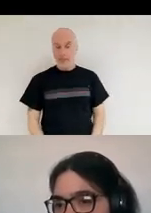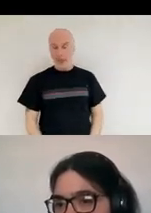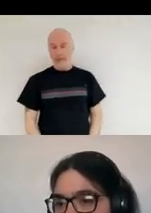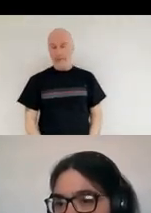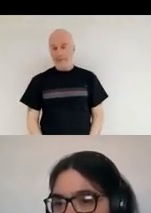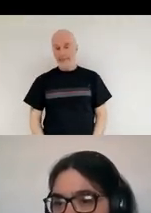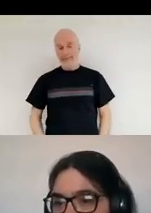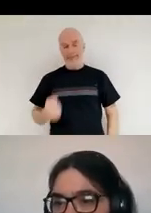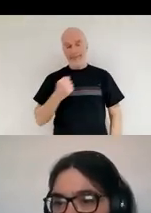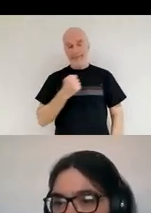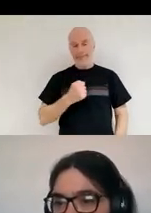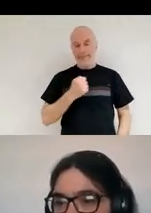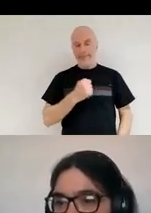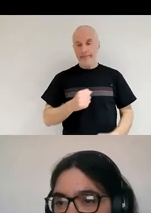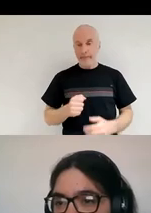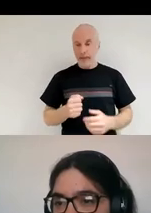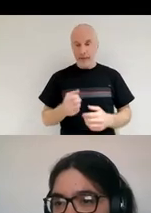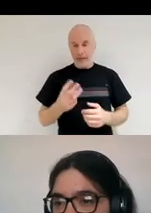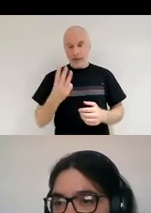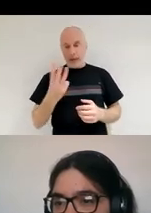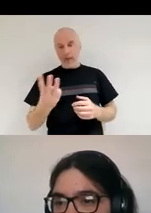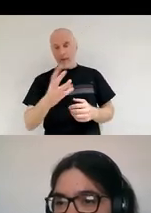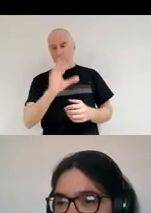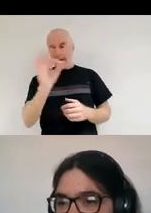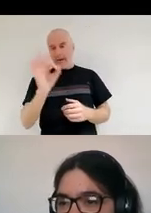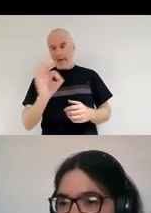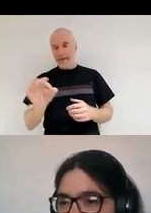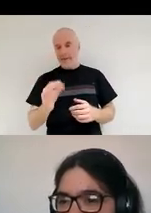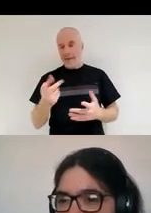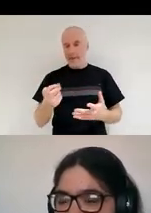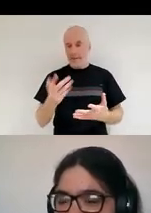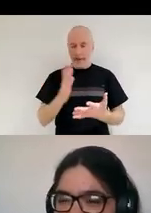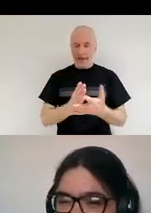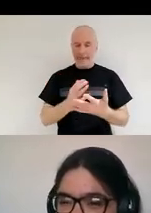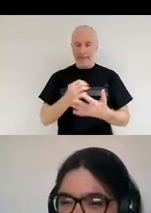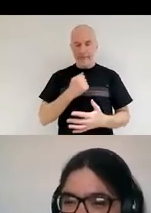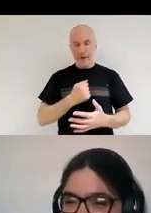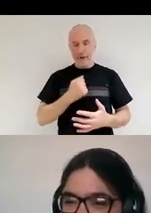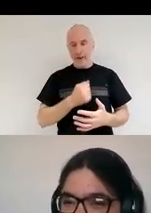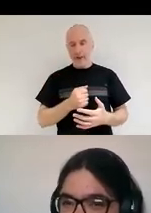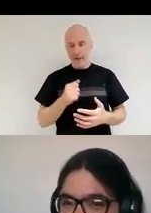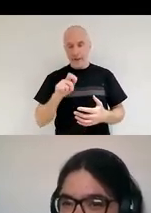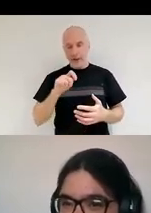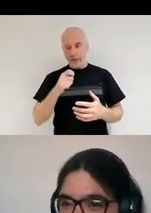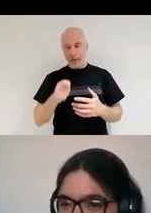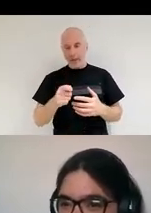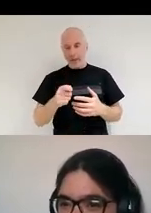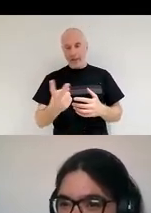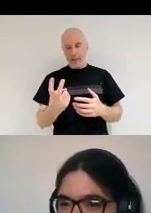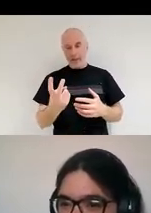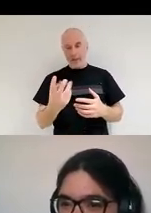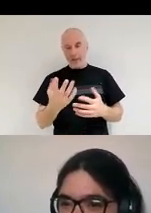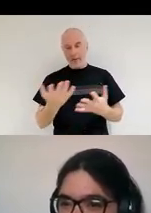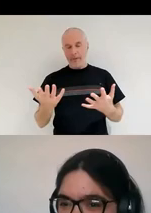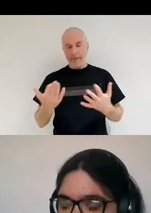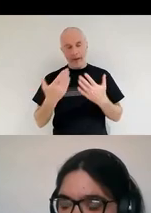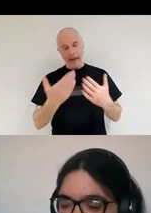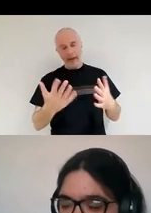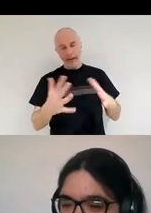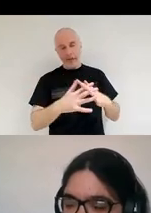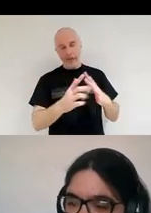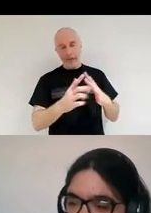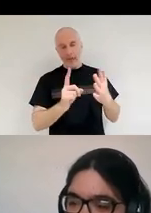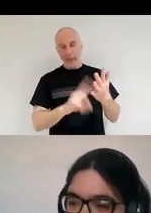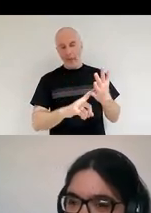did say the final three, three questions ago. I'm terrible for this, but I will stick to the final two questions and thank you, Will, aged